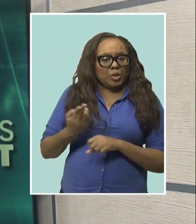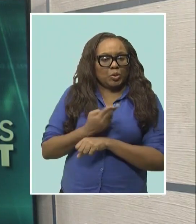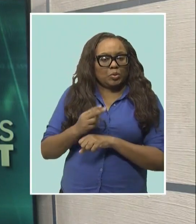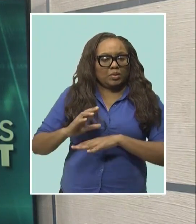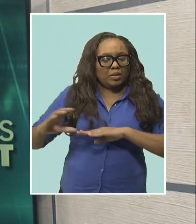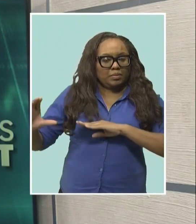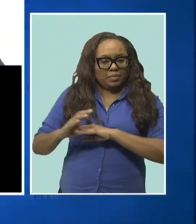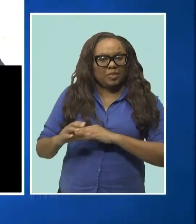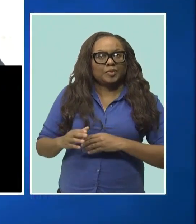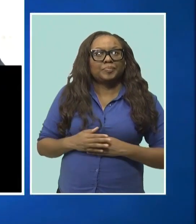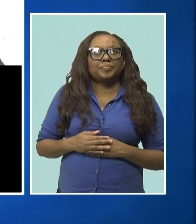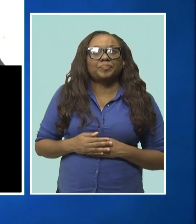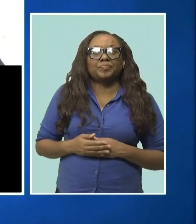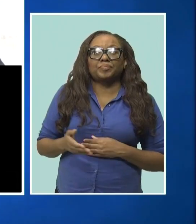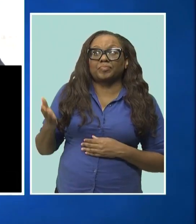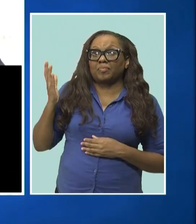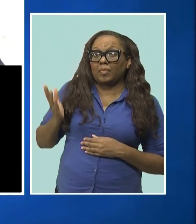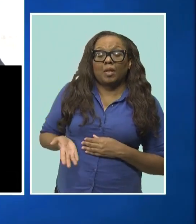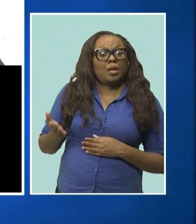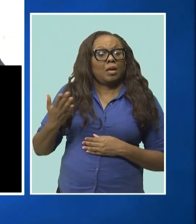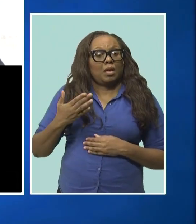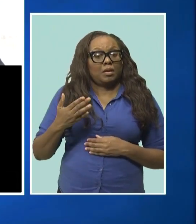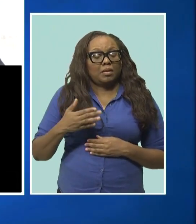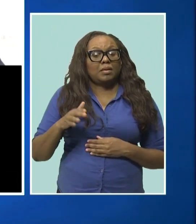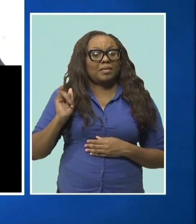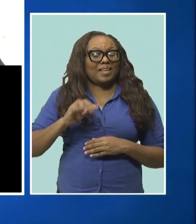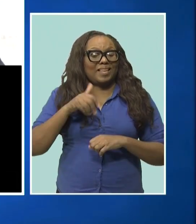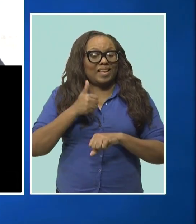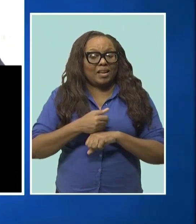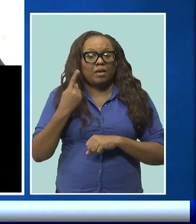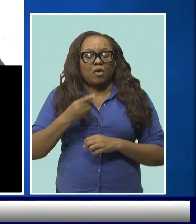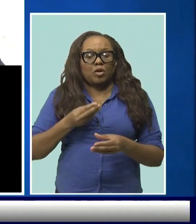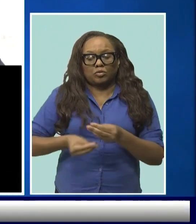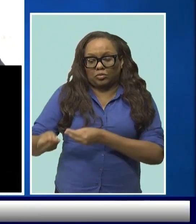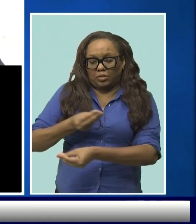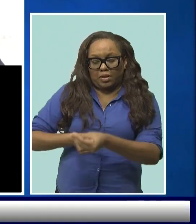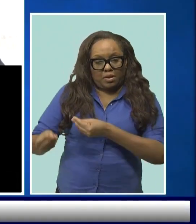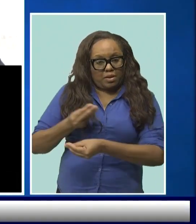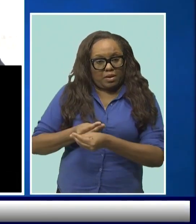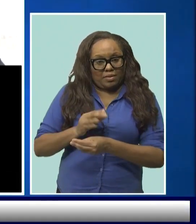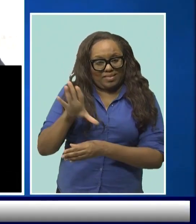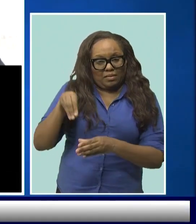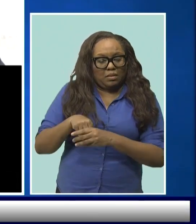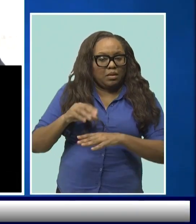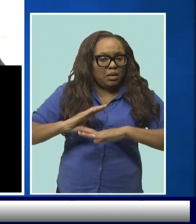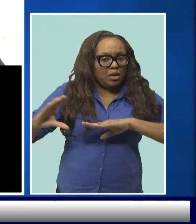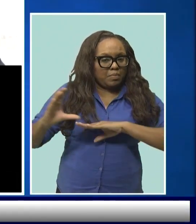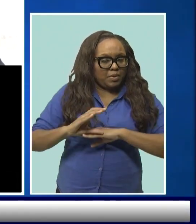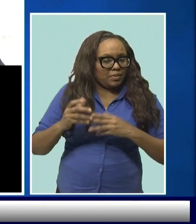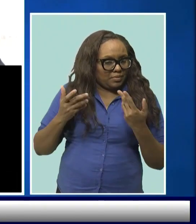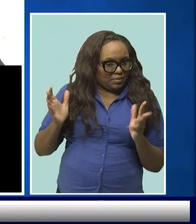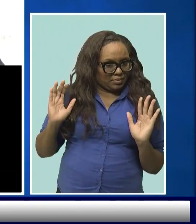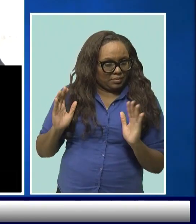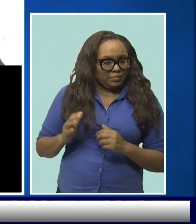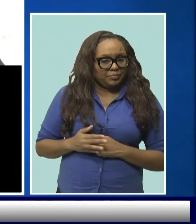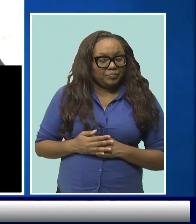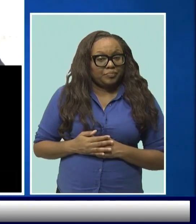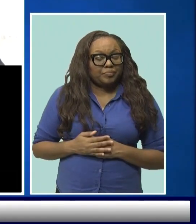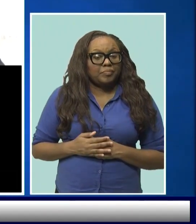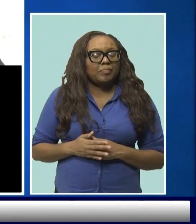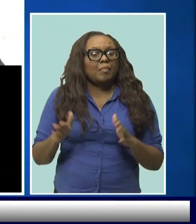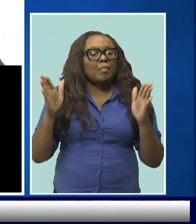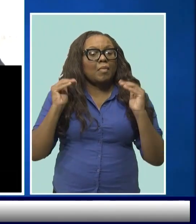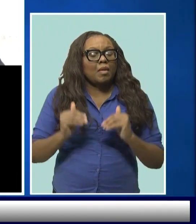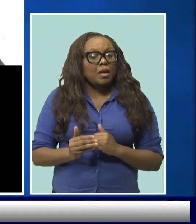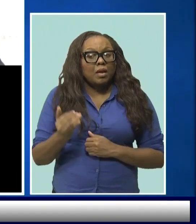So it's designed to support trade between businesses within the Caribbean. The second thing is, if you want